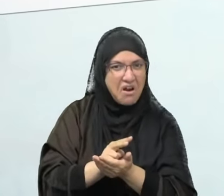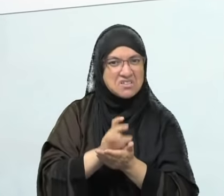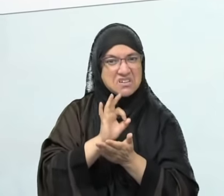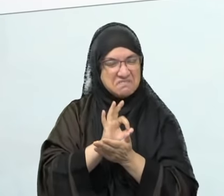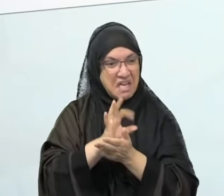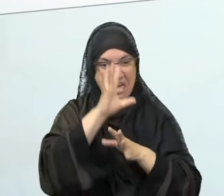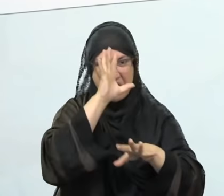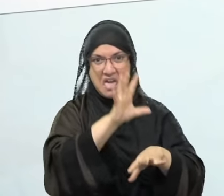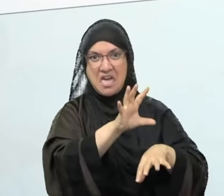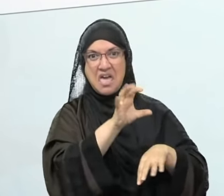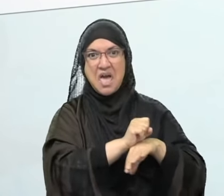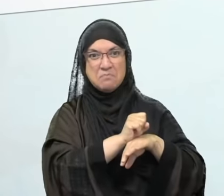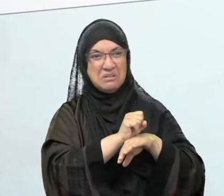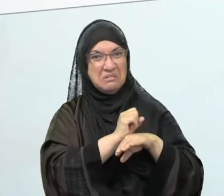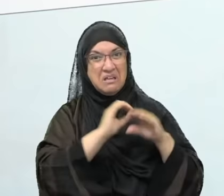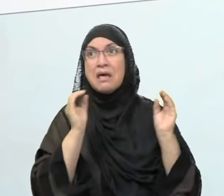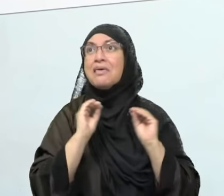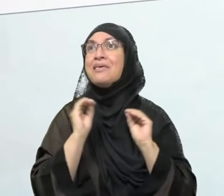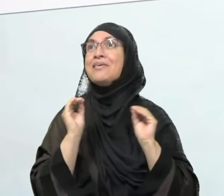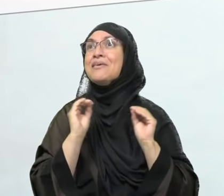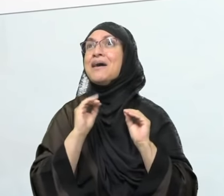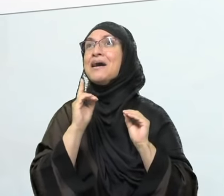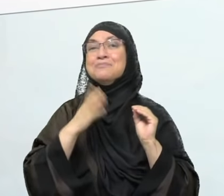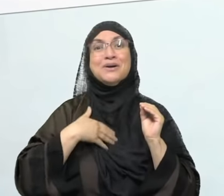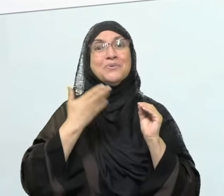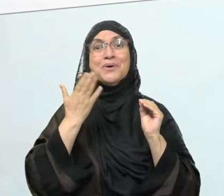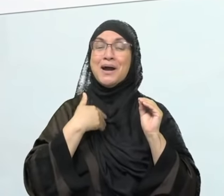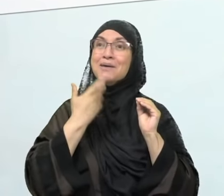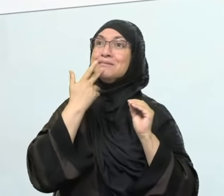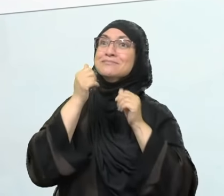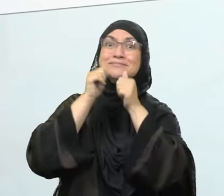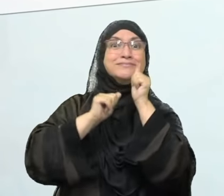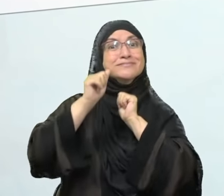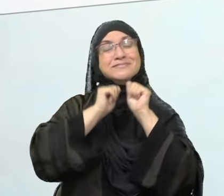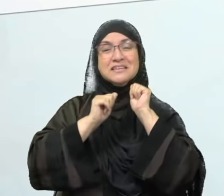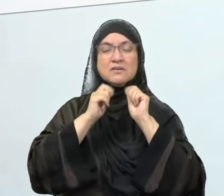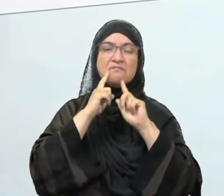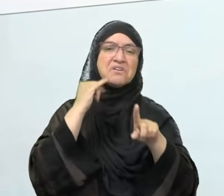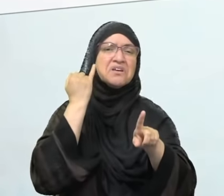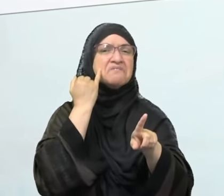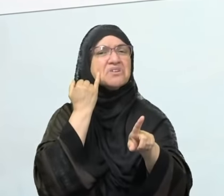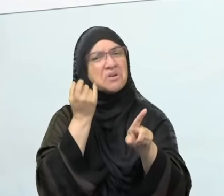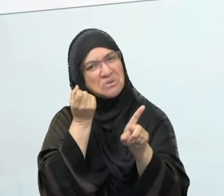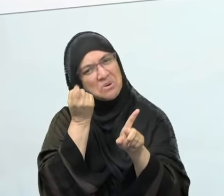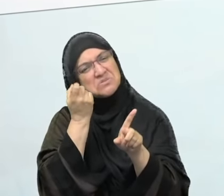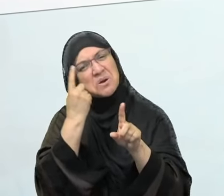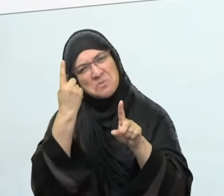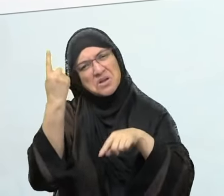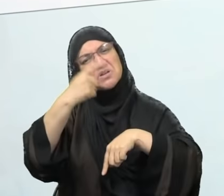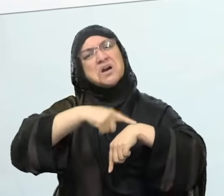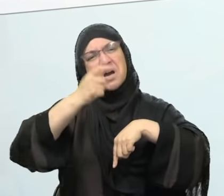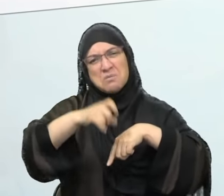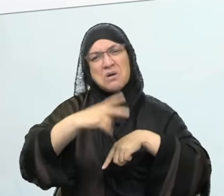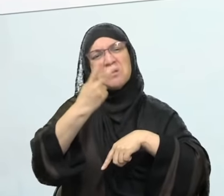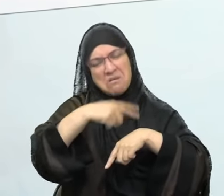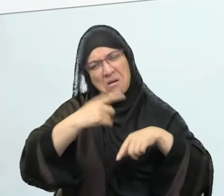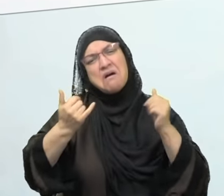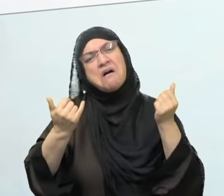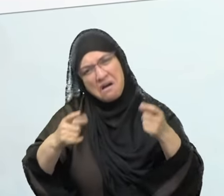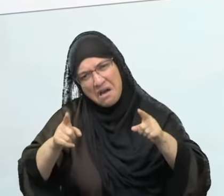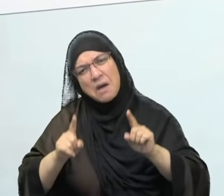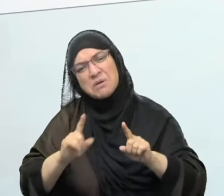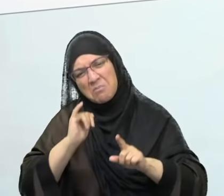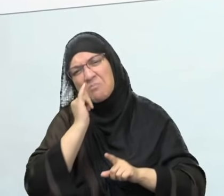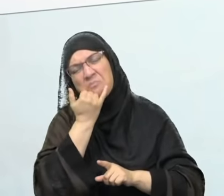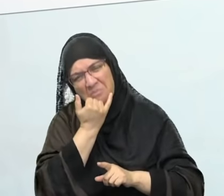works out for you once or twice, three times, four times. And then you realize that you're able to cut corners with lying, and so you start to lie